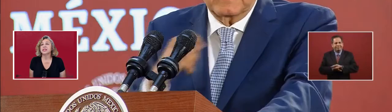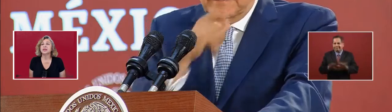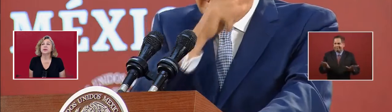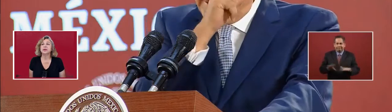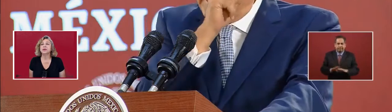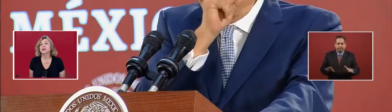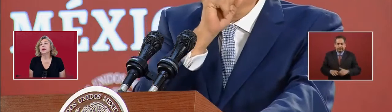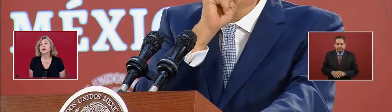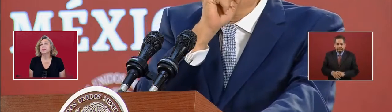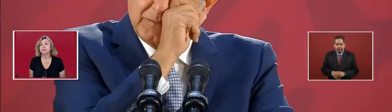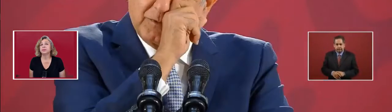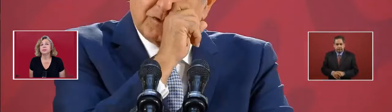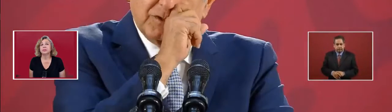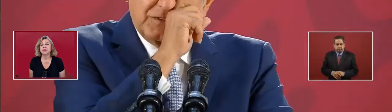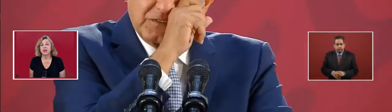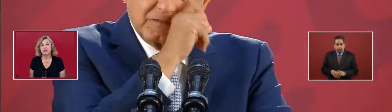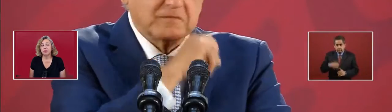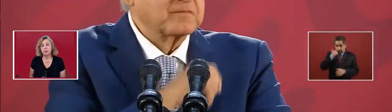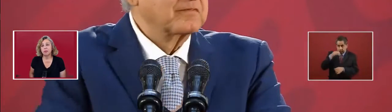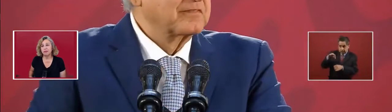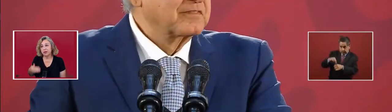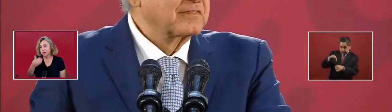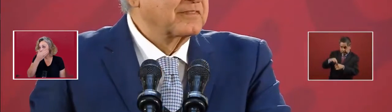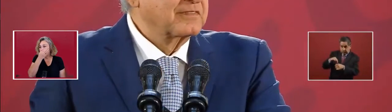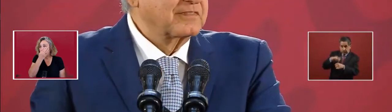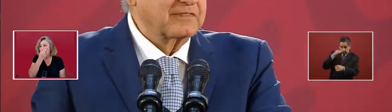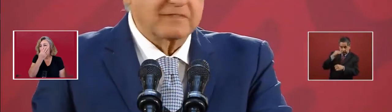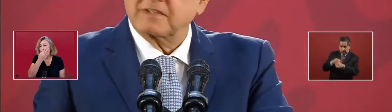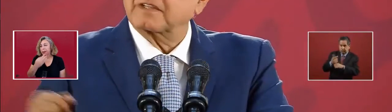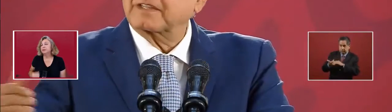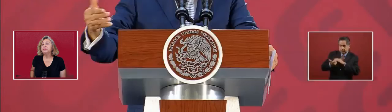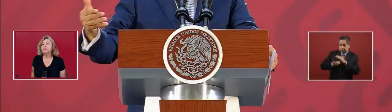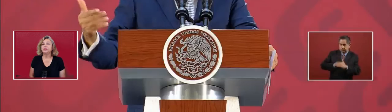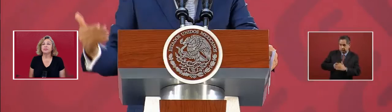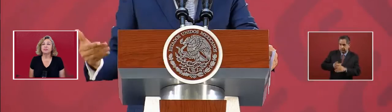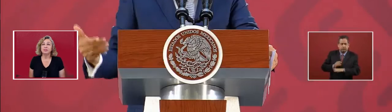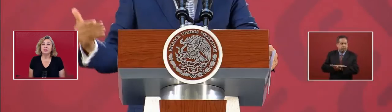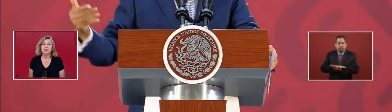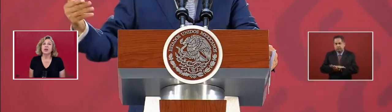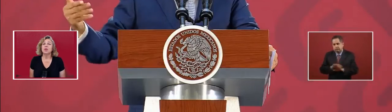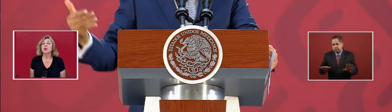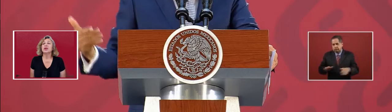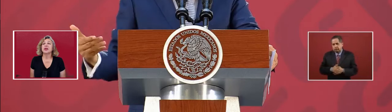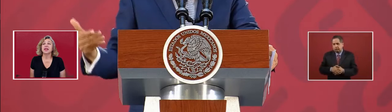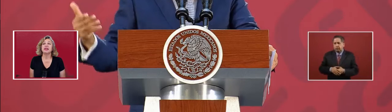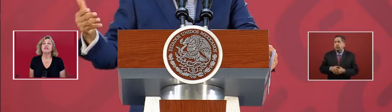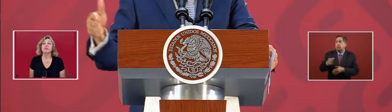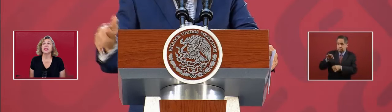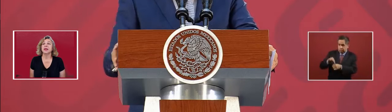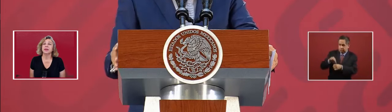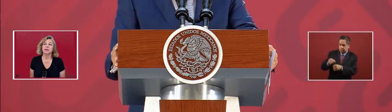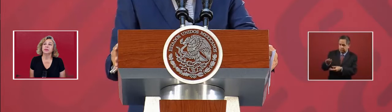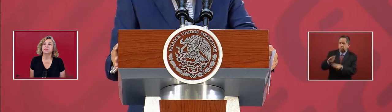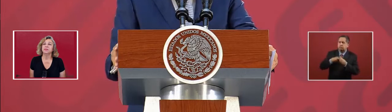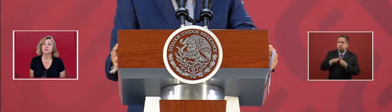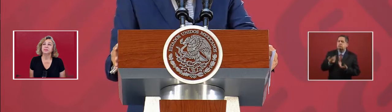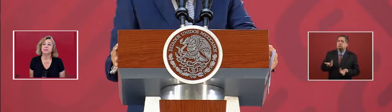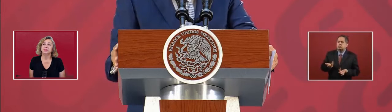Let's see who, if you want my votes, what are you going to give me?